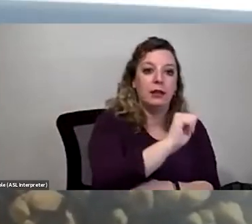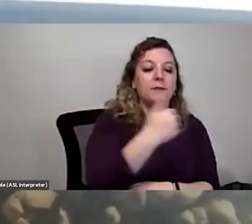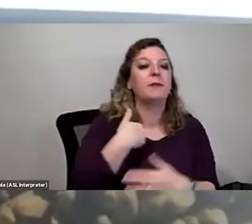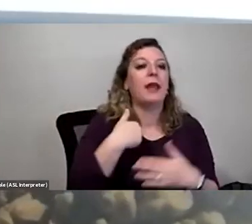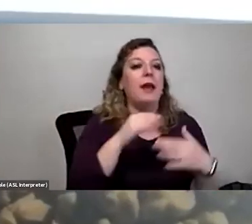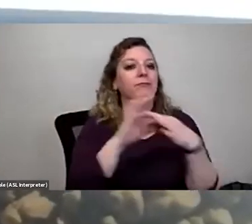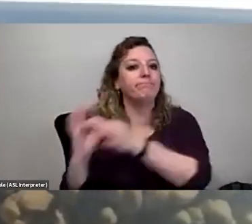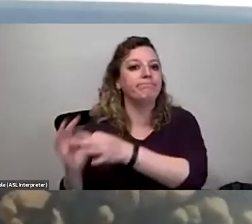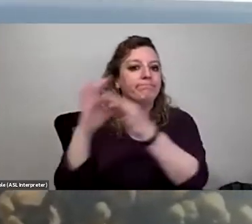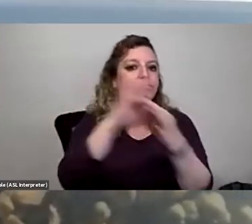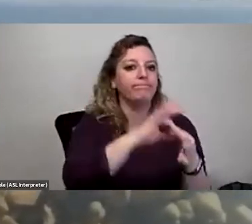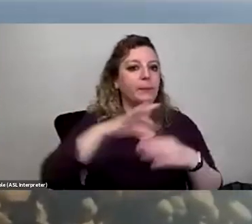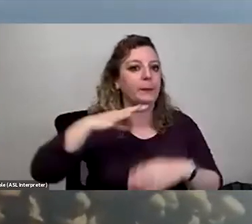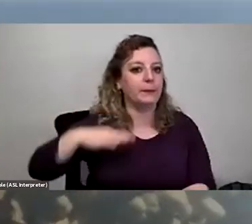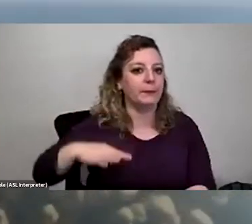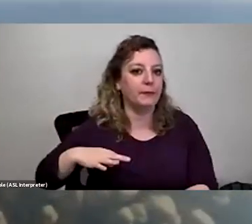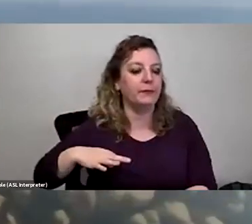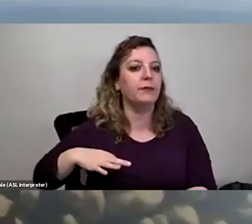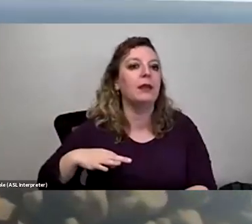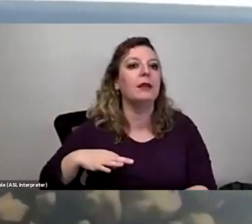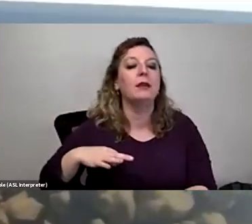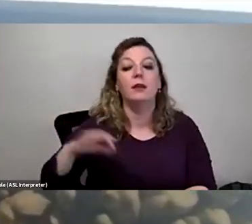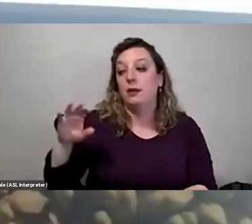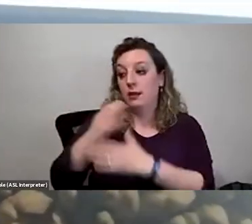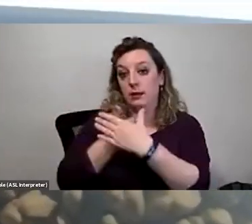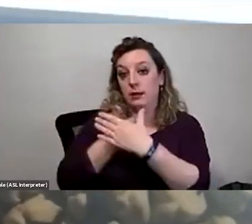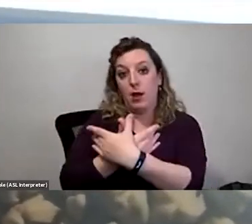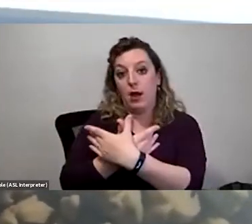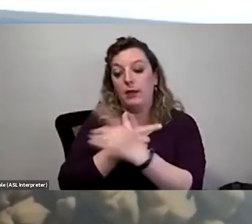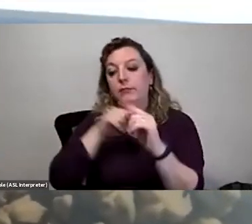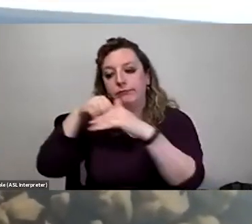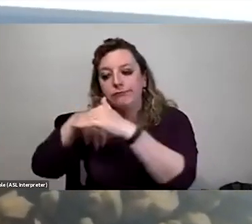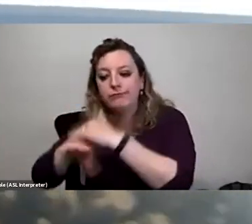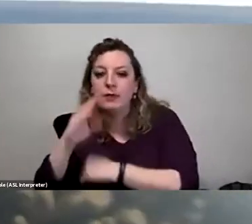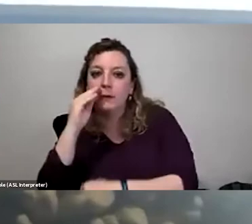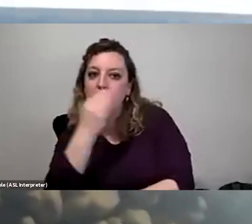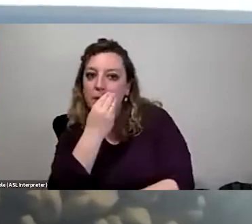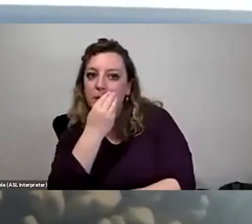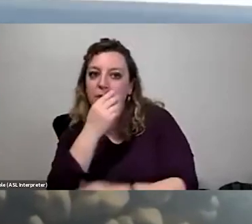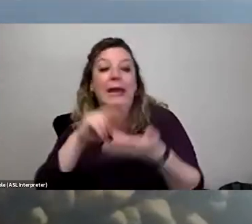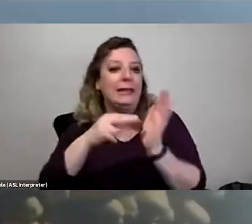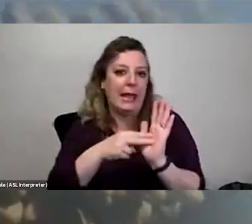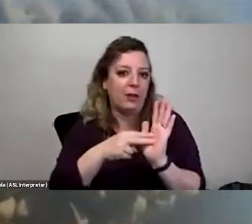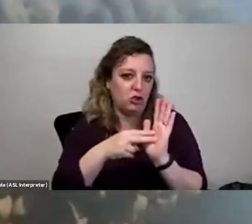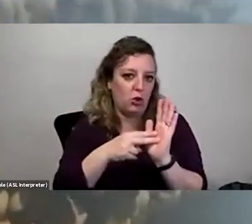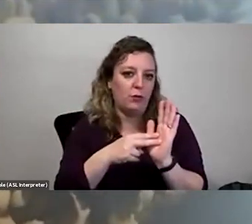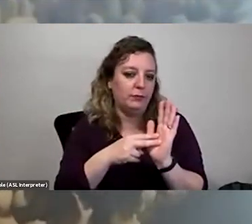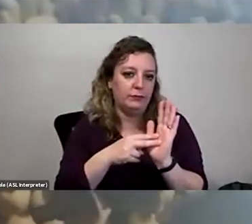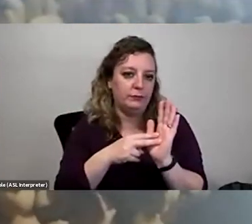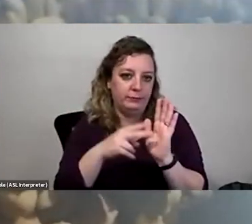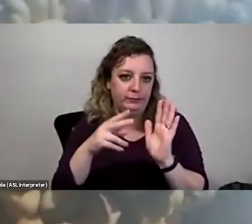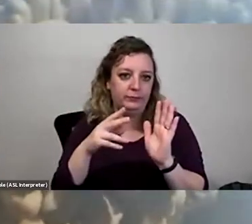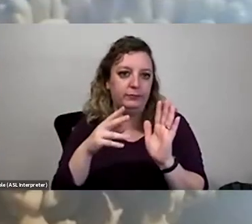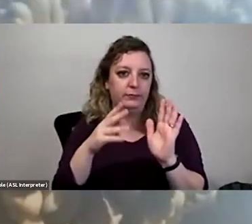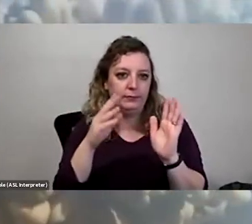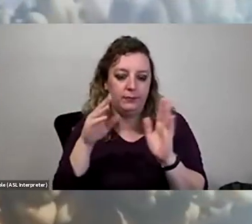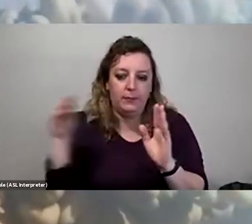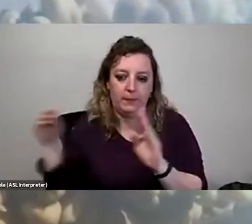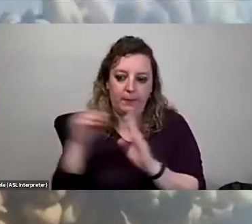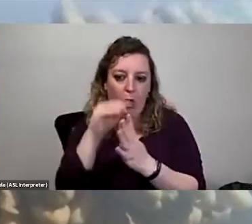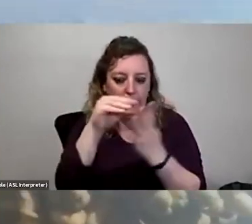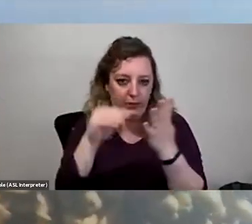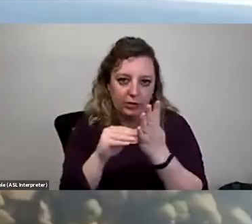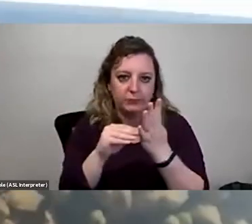relationship. So the moth, um, goes into the flowers. It's an intentional pollination. It's not like a bee just like bumbling by could get